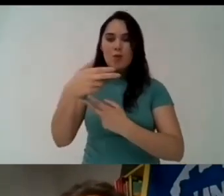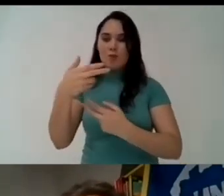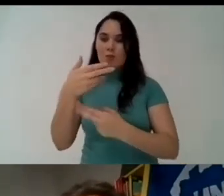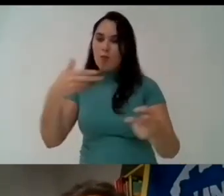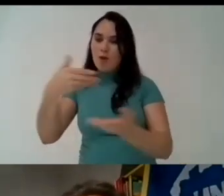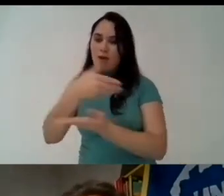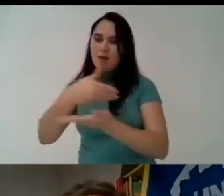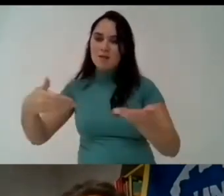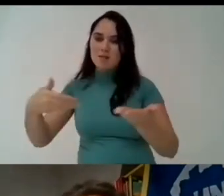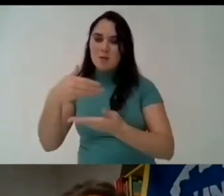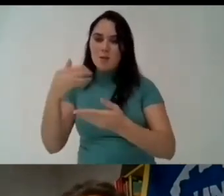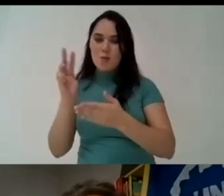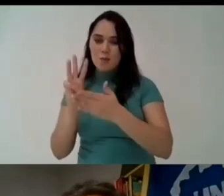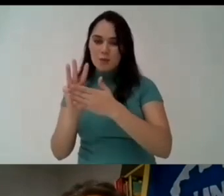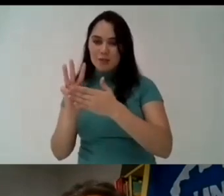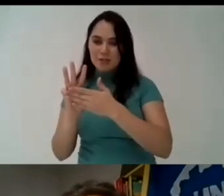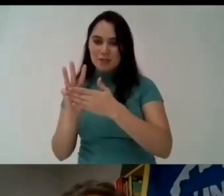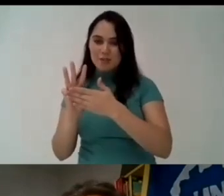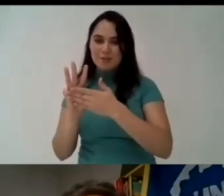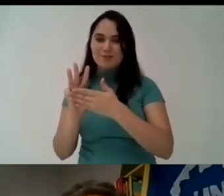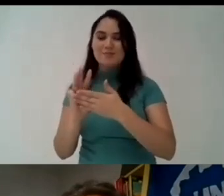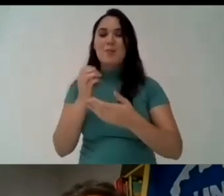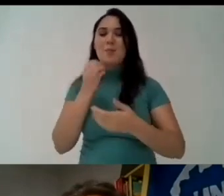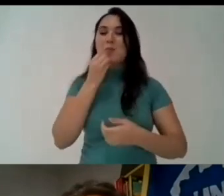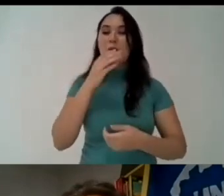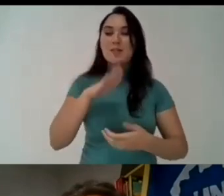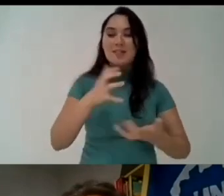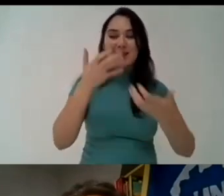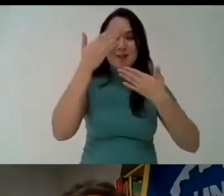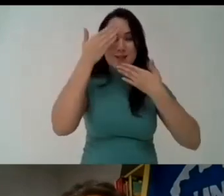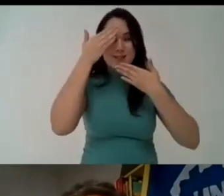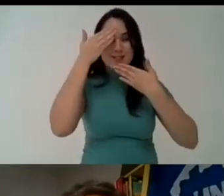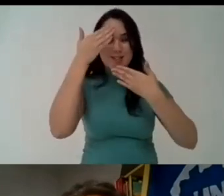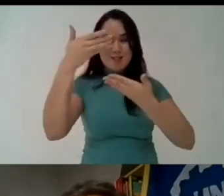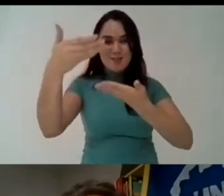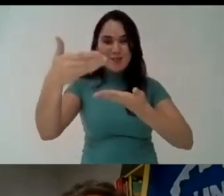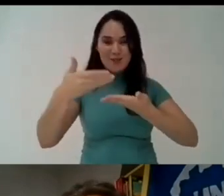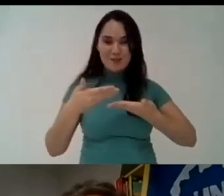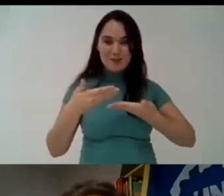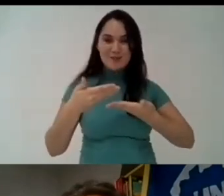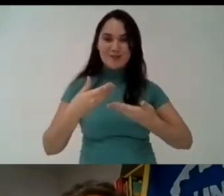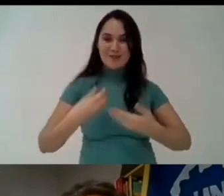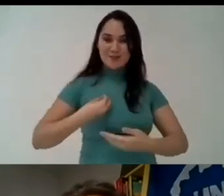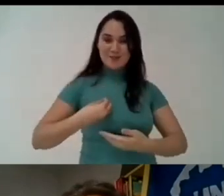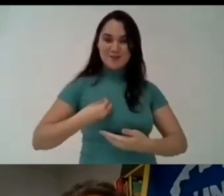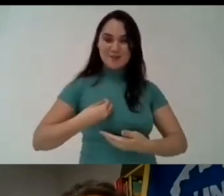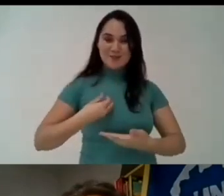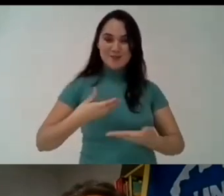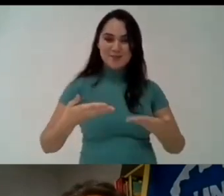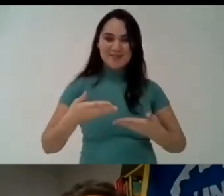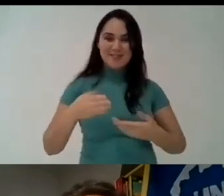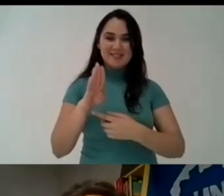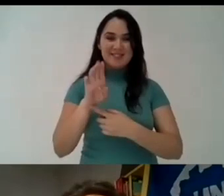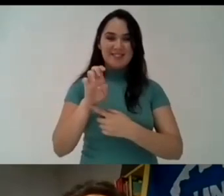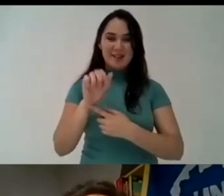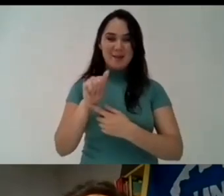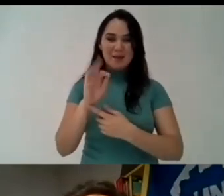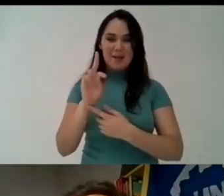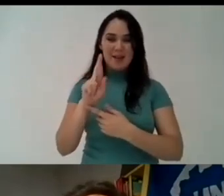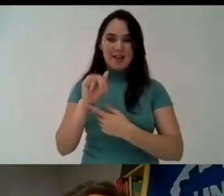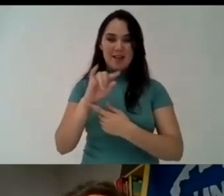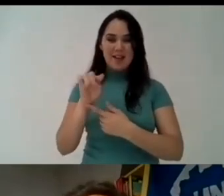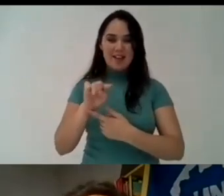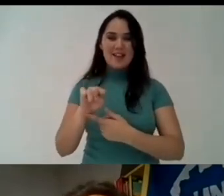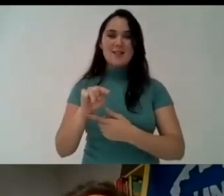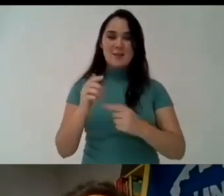the students i would like to thank you all of you for this invitation i am